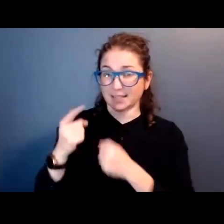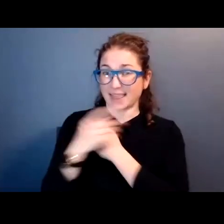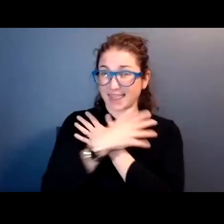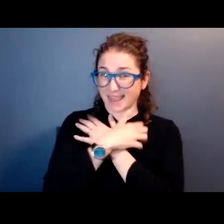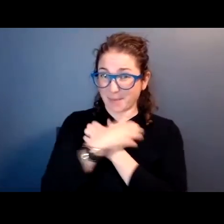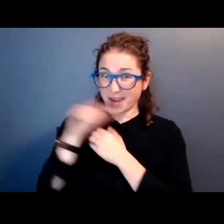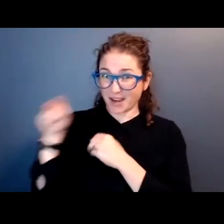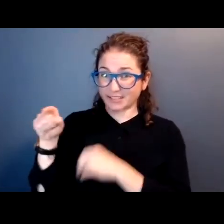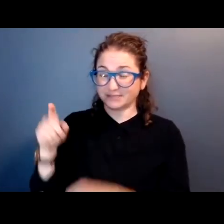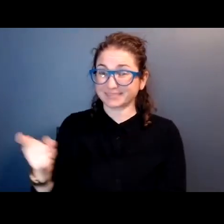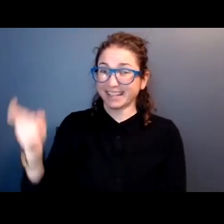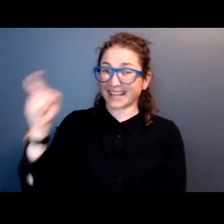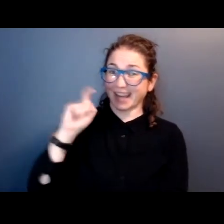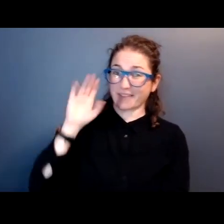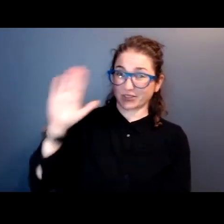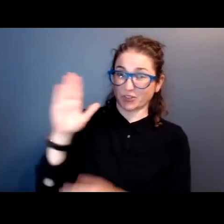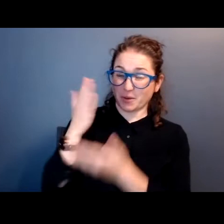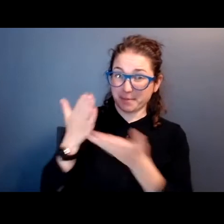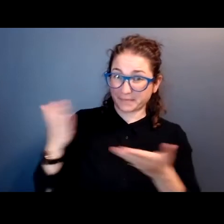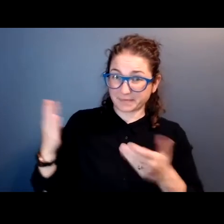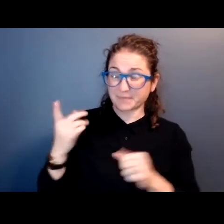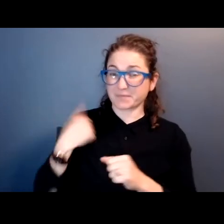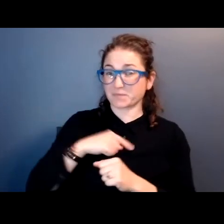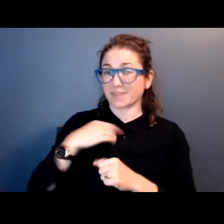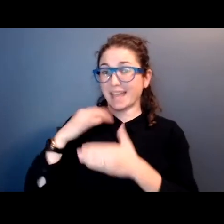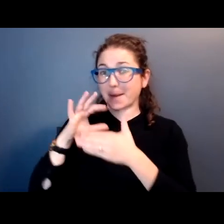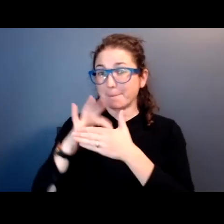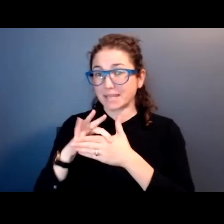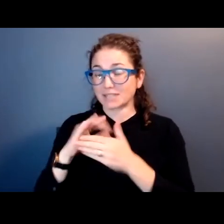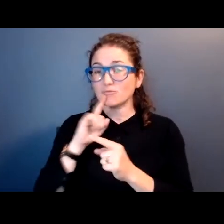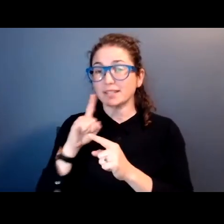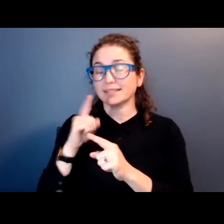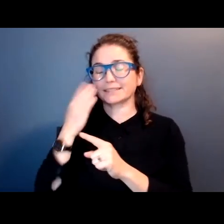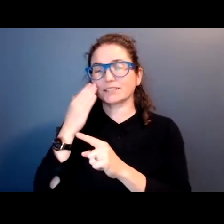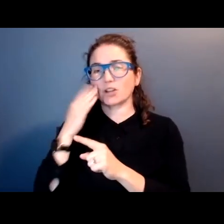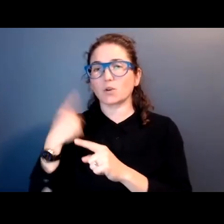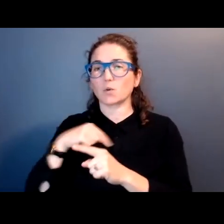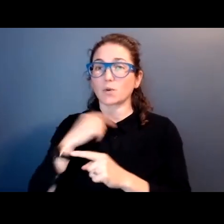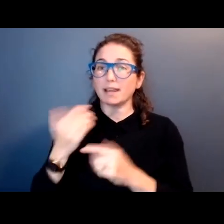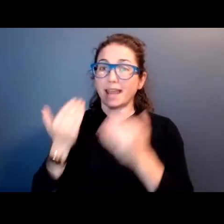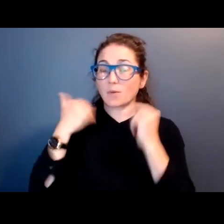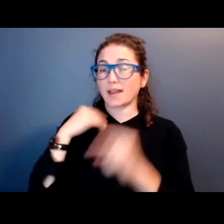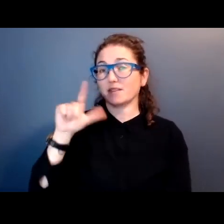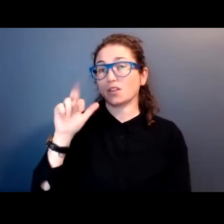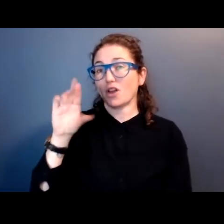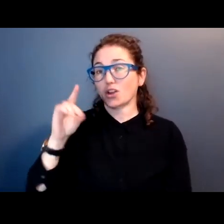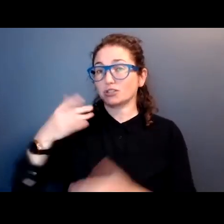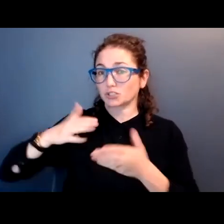gave us her bounty and we had meat and we ate and we had lard to cook with.